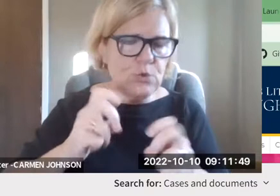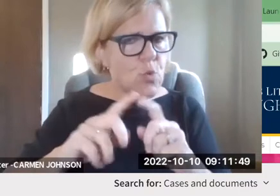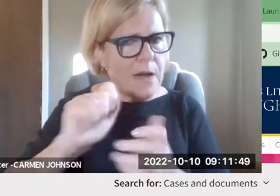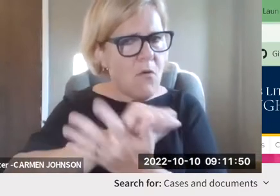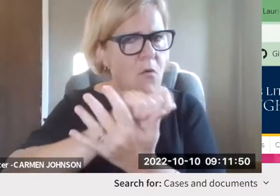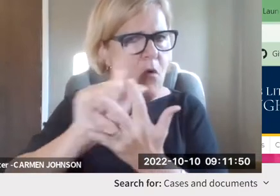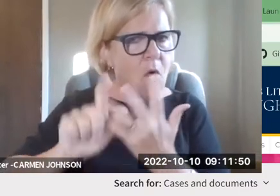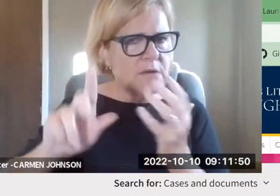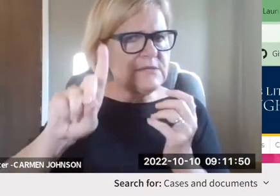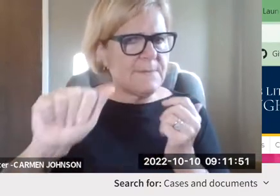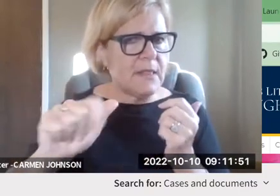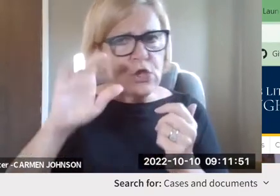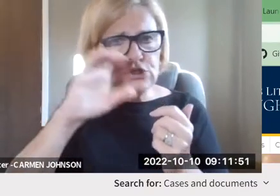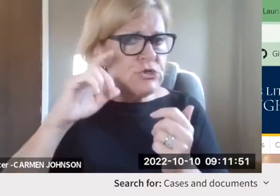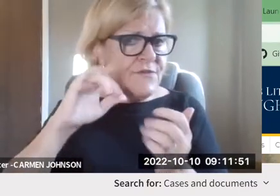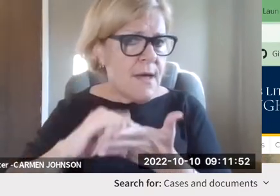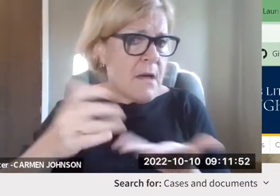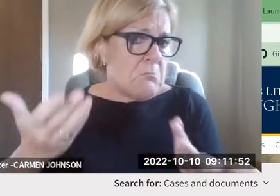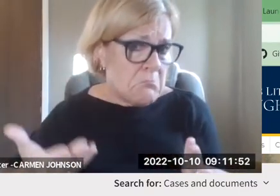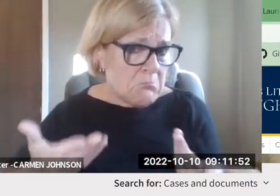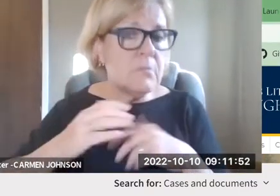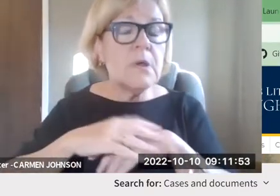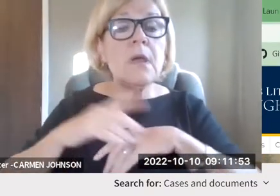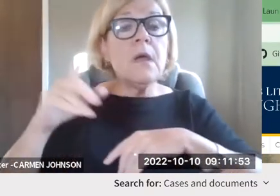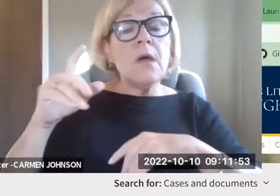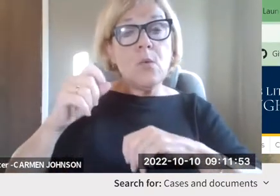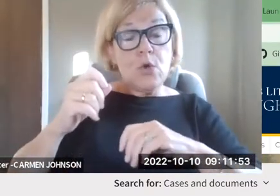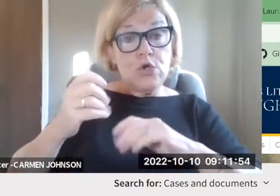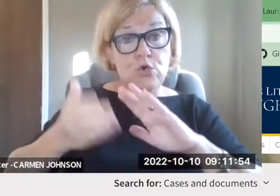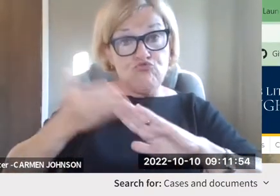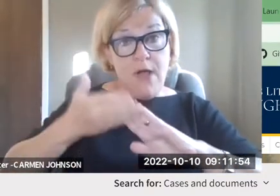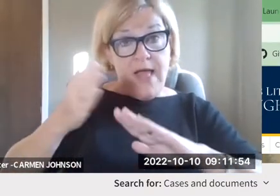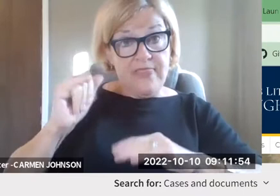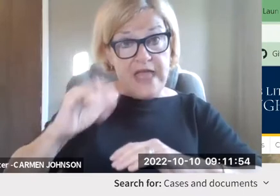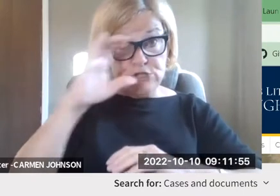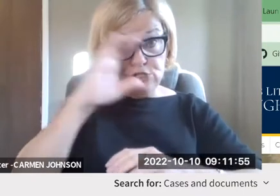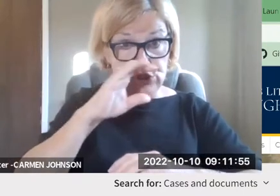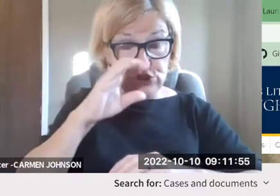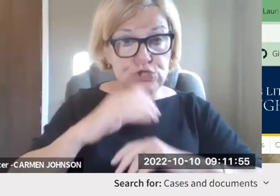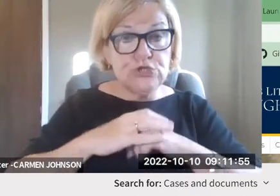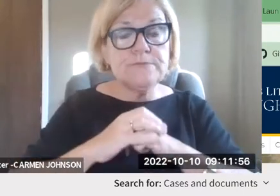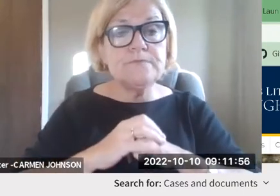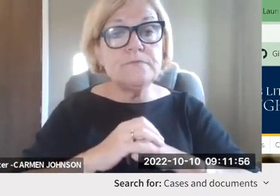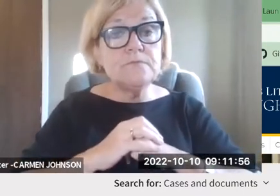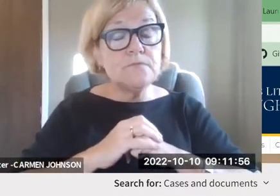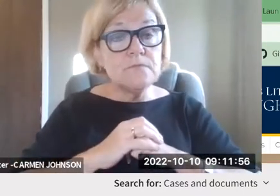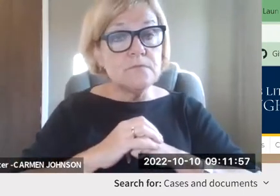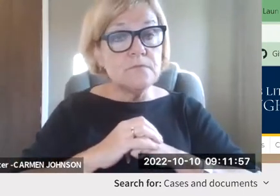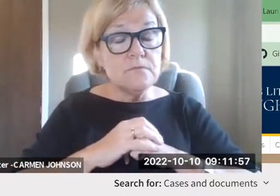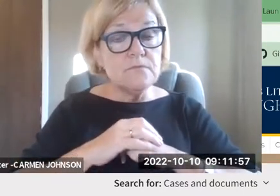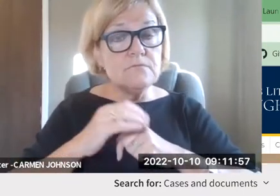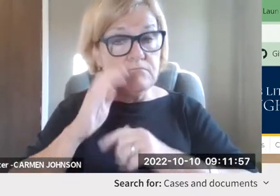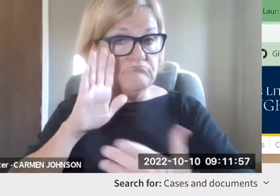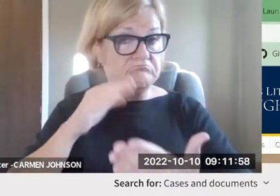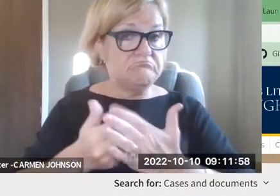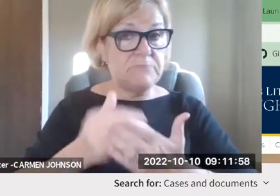limit yourself to, um, jail to, to deaf and blind issues. You want all disability issues. You could search for that. And